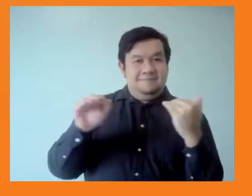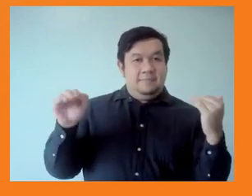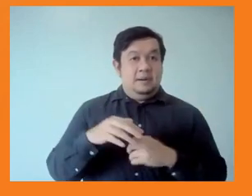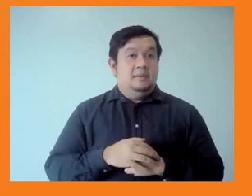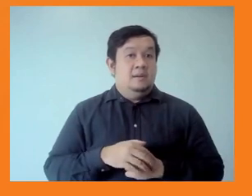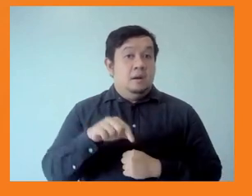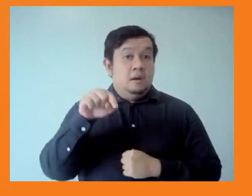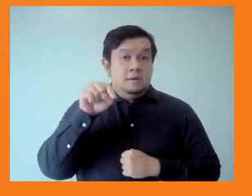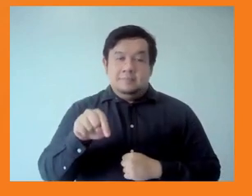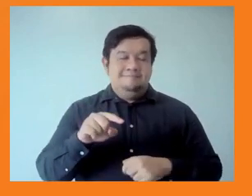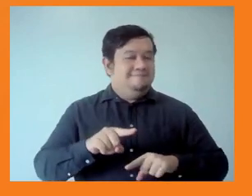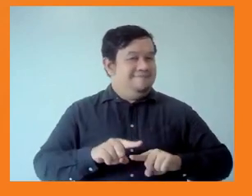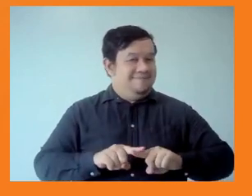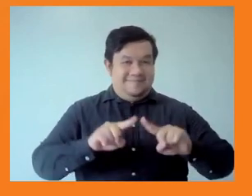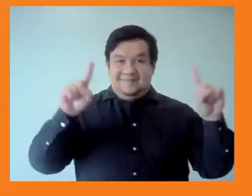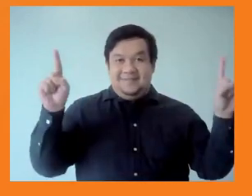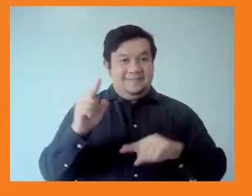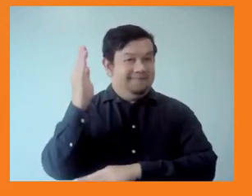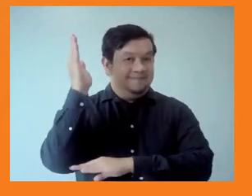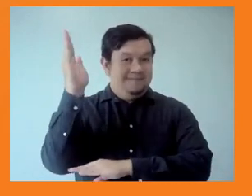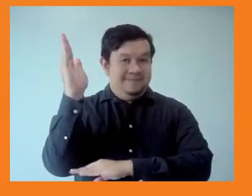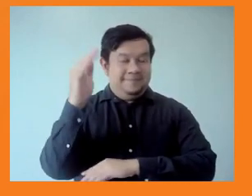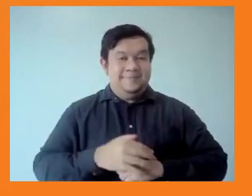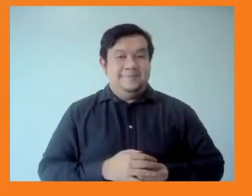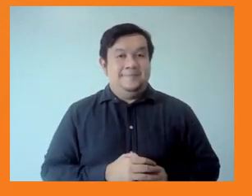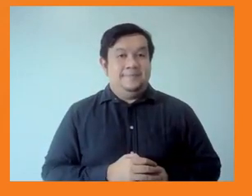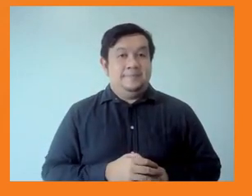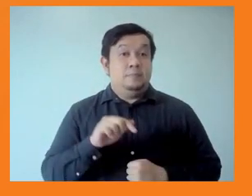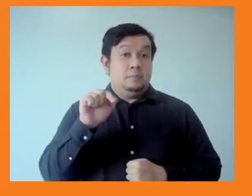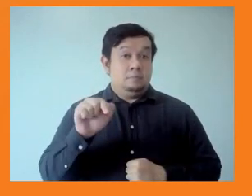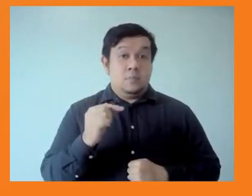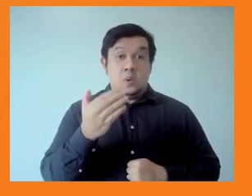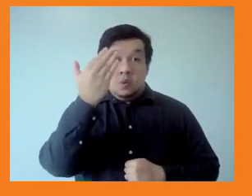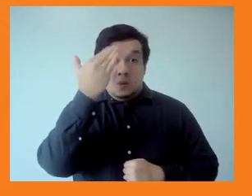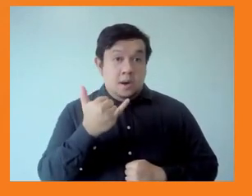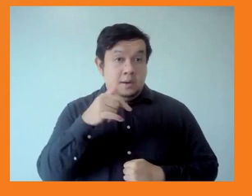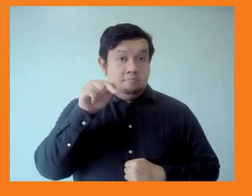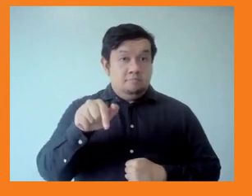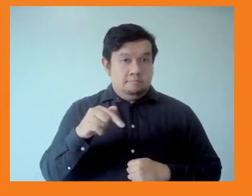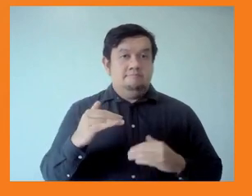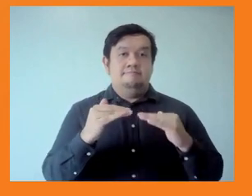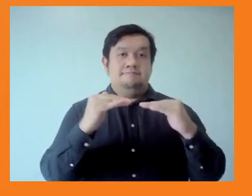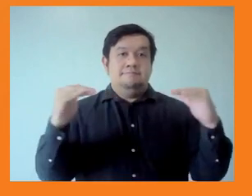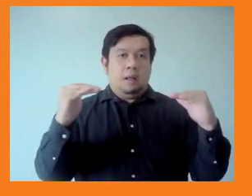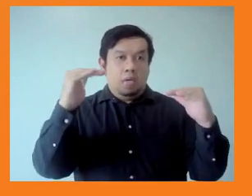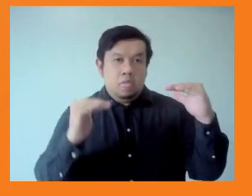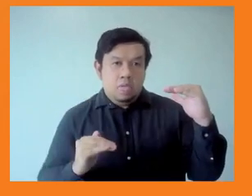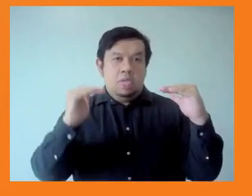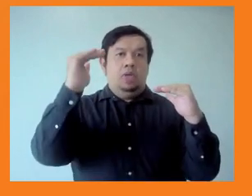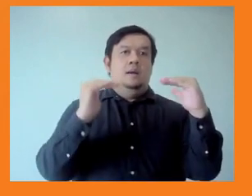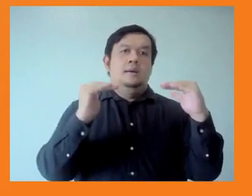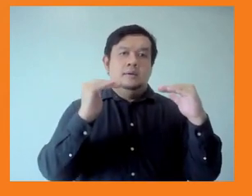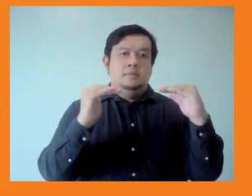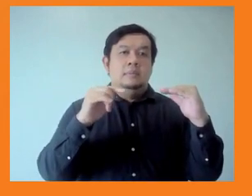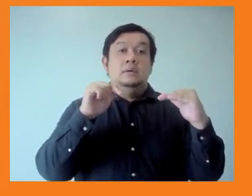I think, not just addressing some of the symptoms of inequality, but some of the root causes. So the presentation is entitled A